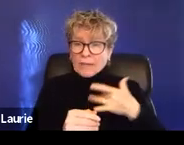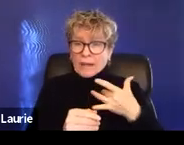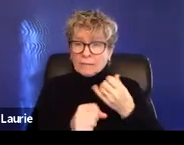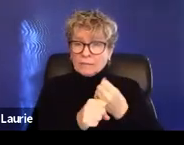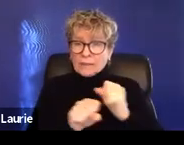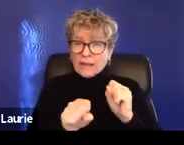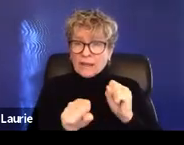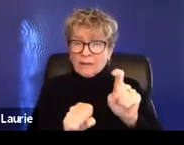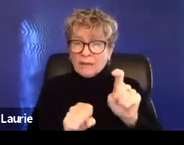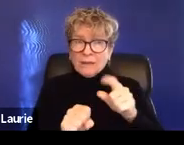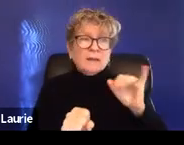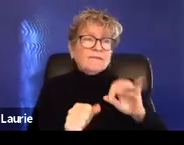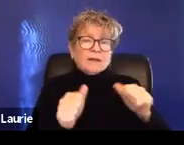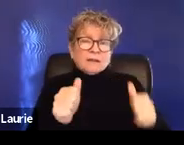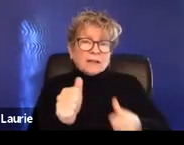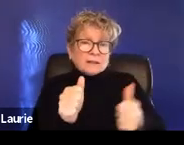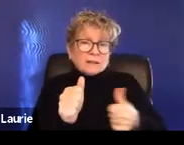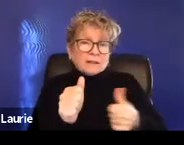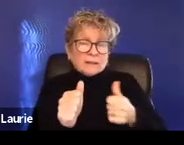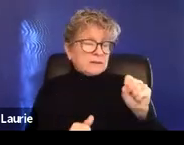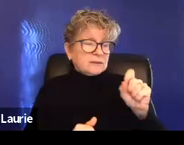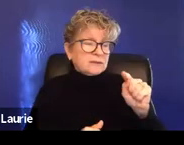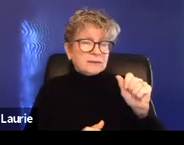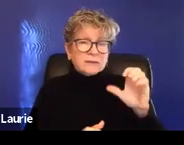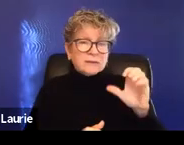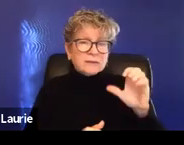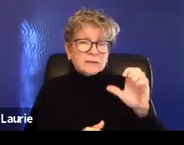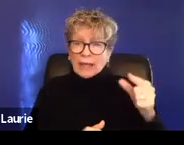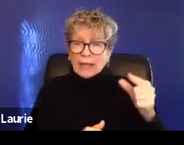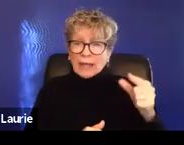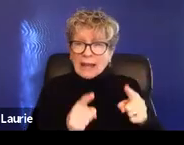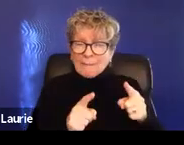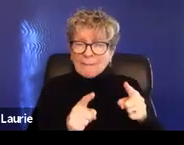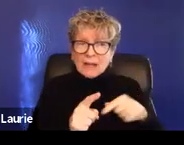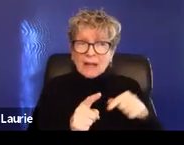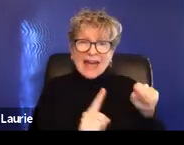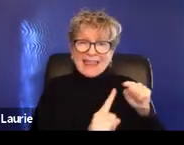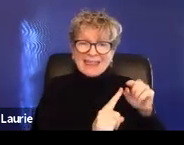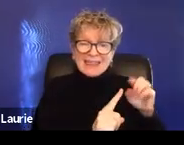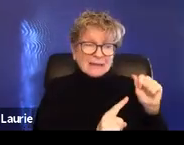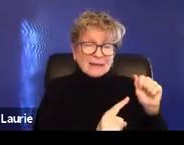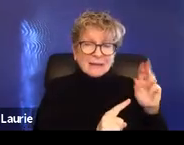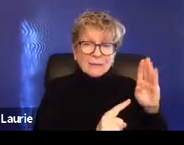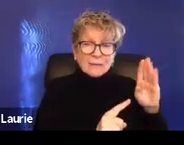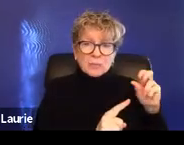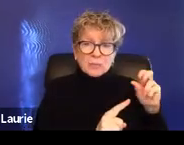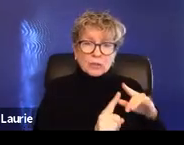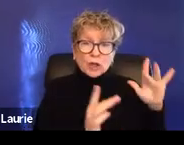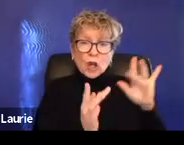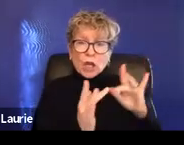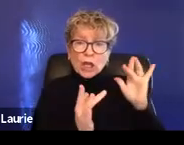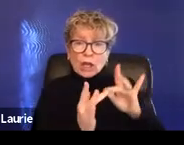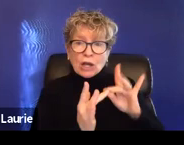or if there's been contact made by the abuser at their home and the survivor is not feeling safe, they may